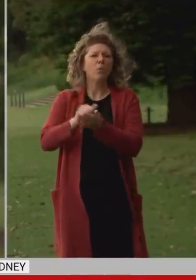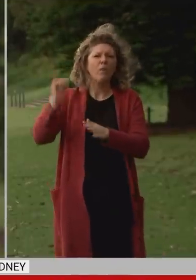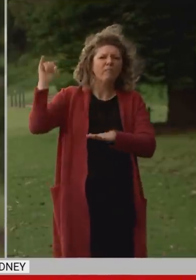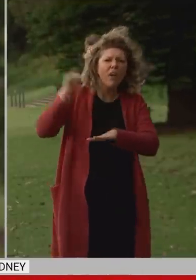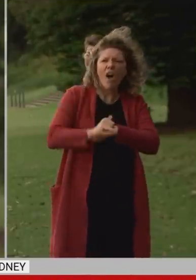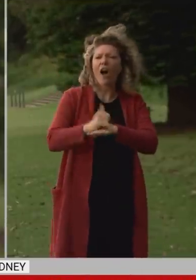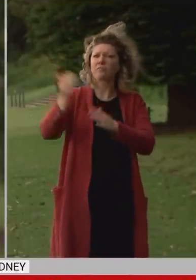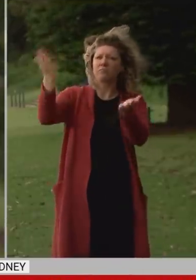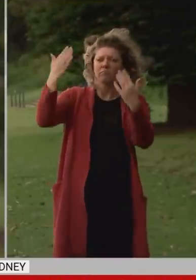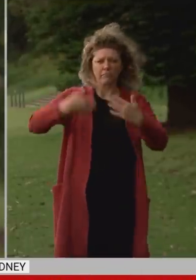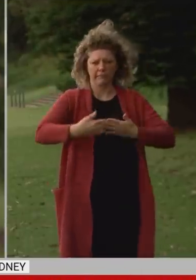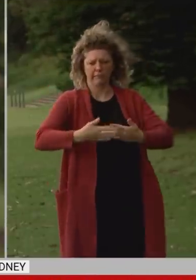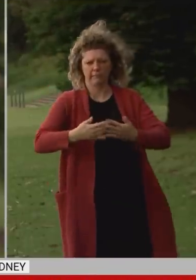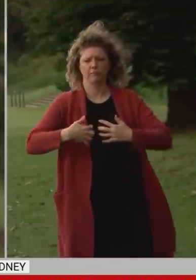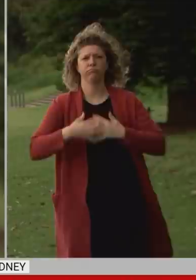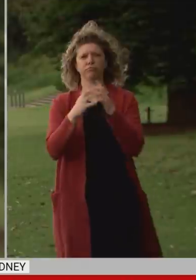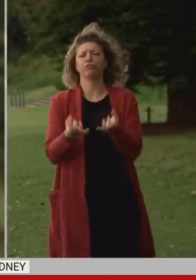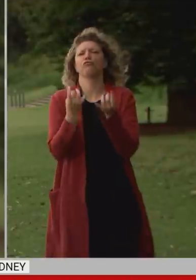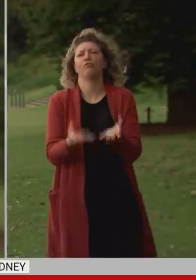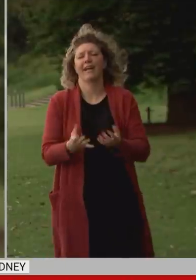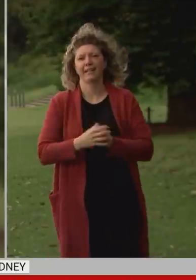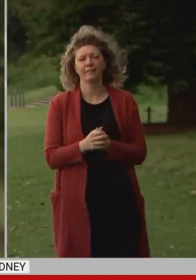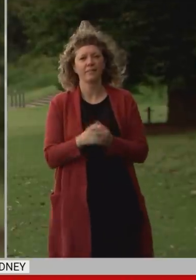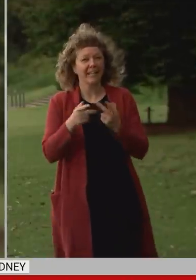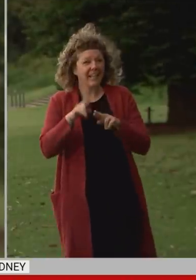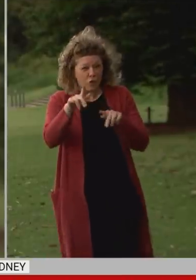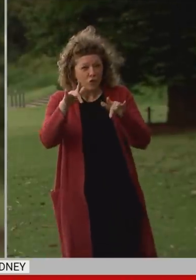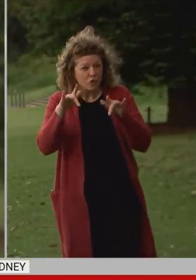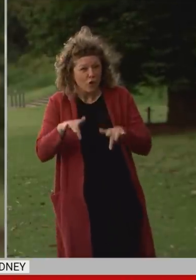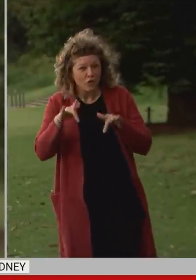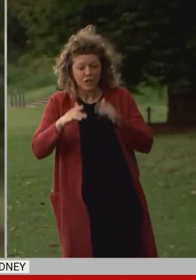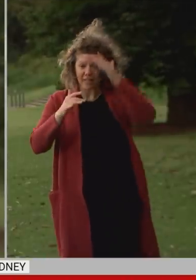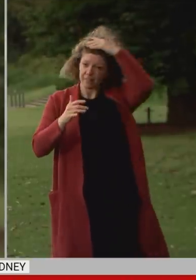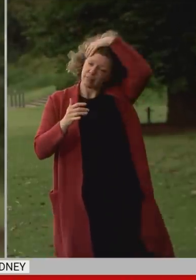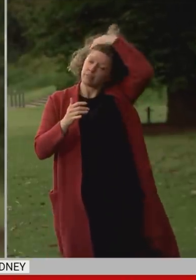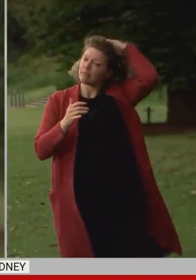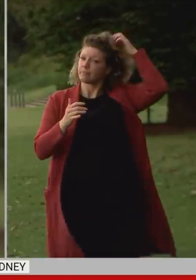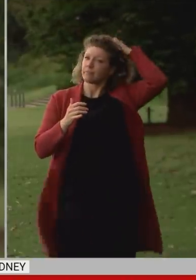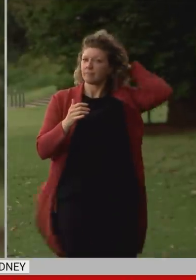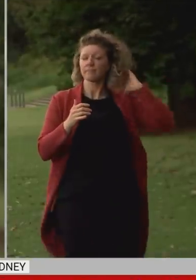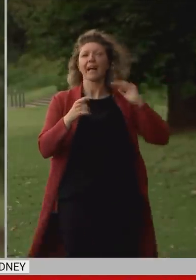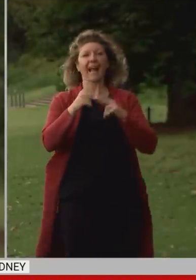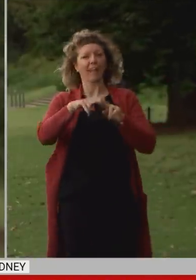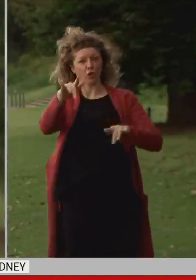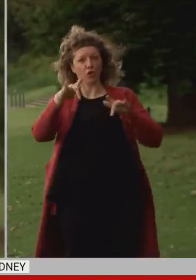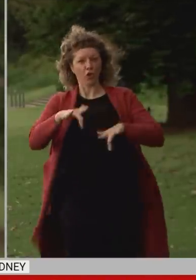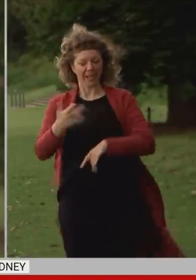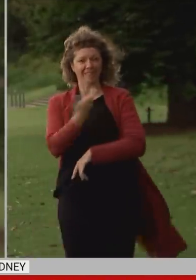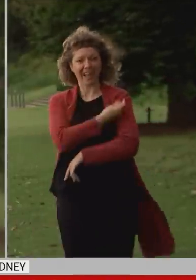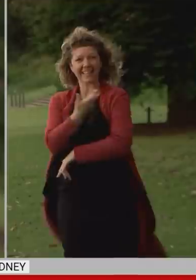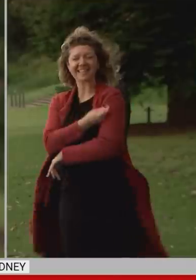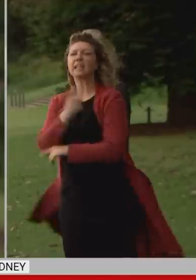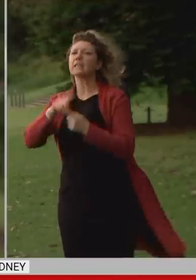for people who are fully vaccinated if you are not vaccinated you will still need to quarantine and that quarantine